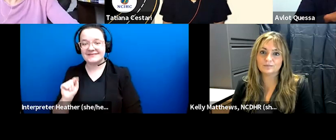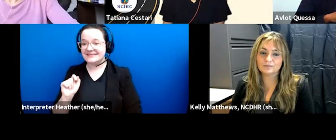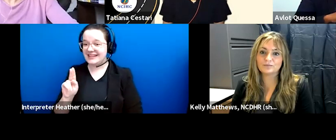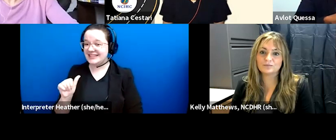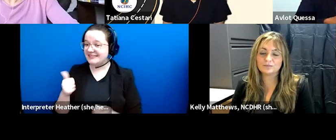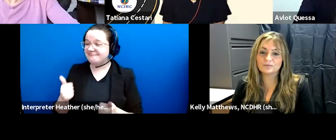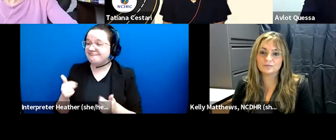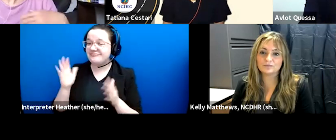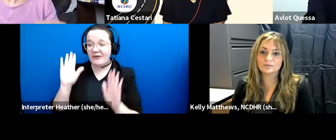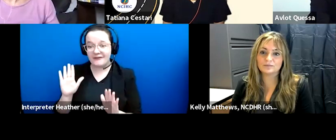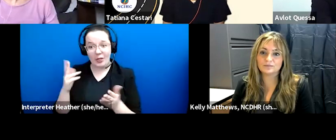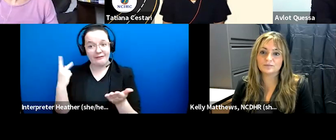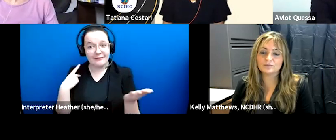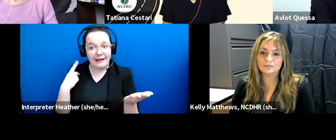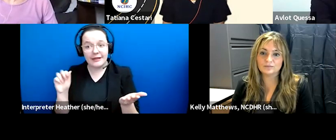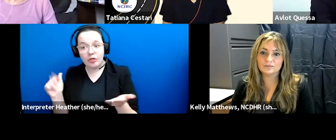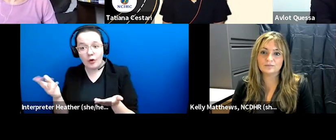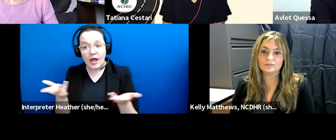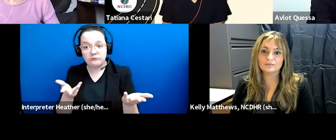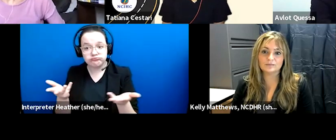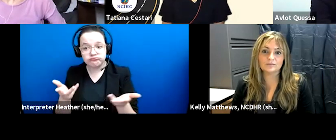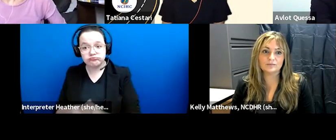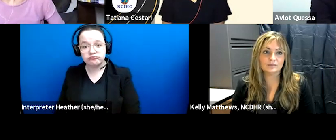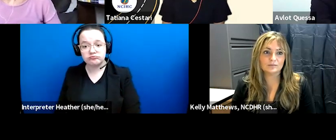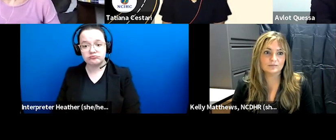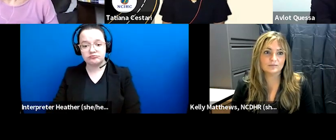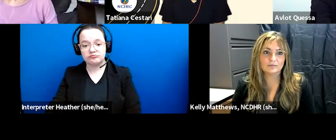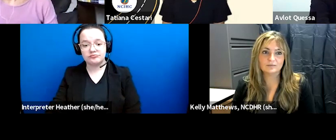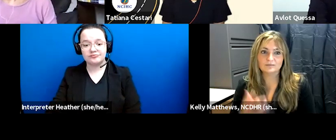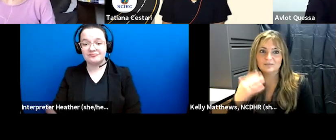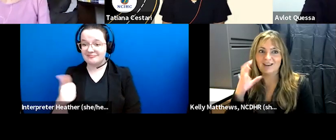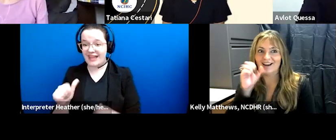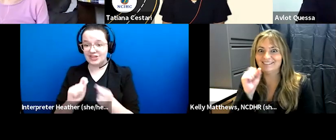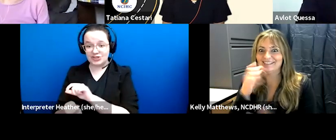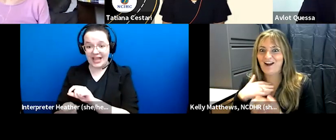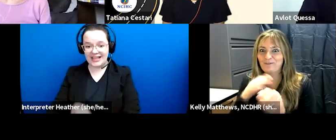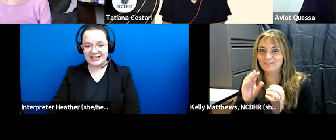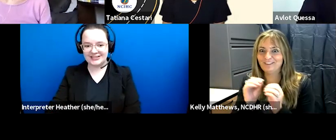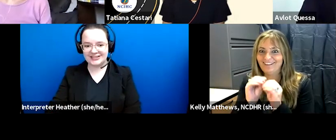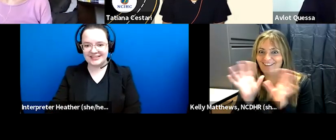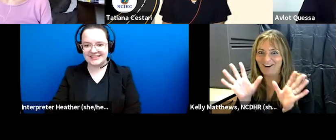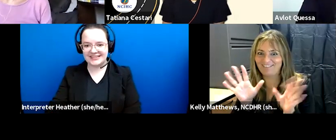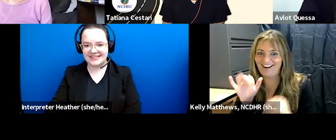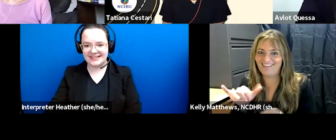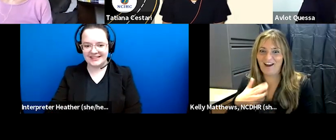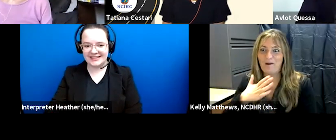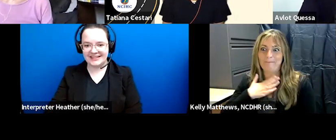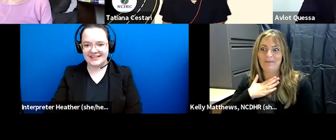wonderful uh kelly or laura any changes uh that your program had to make